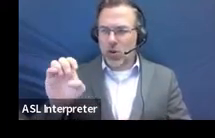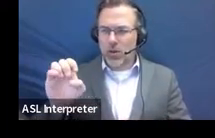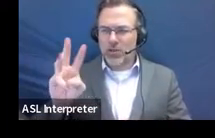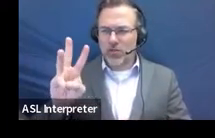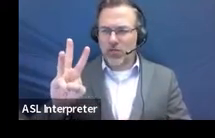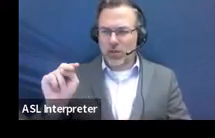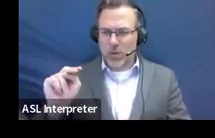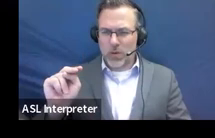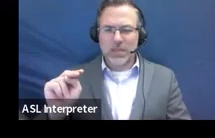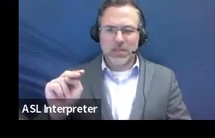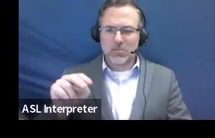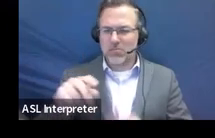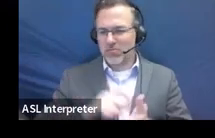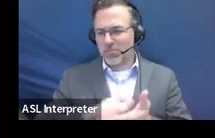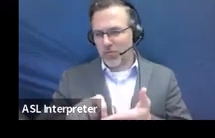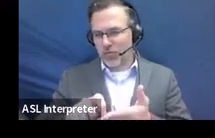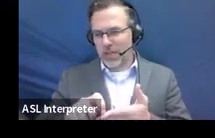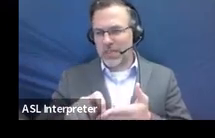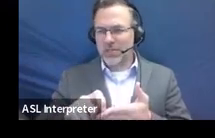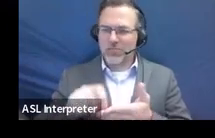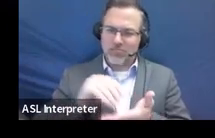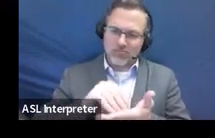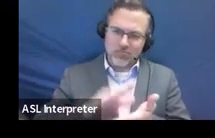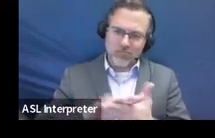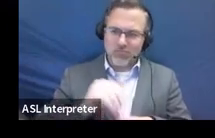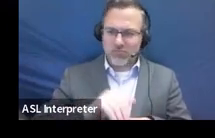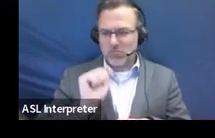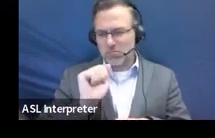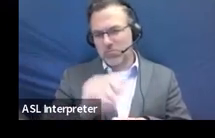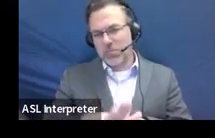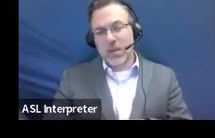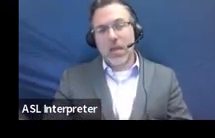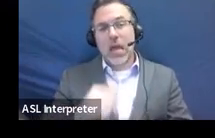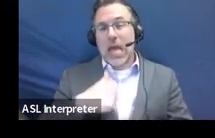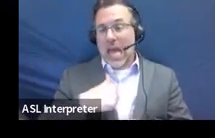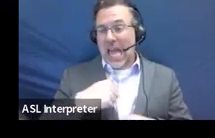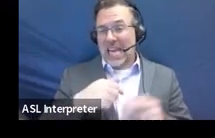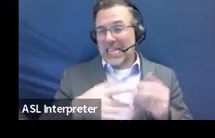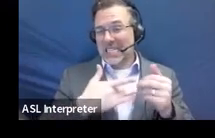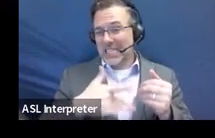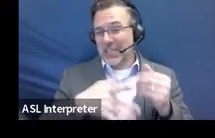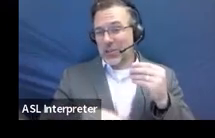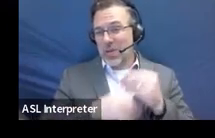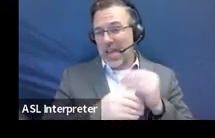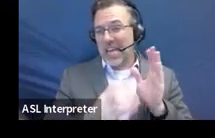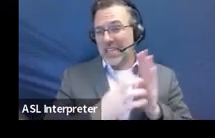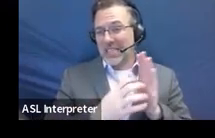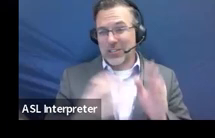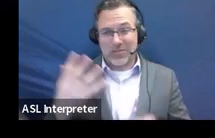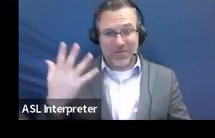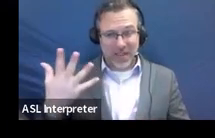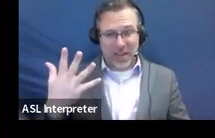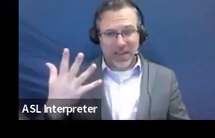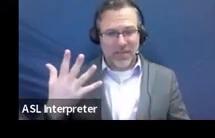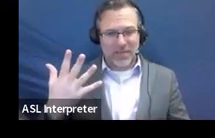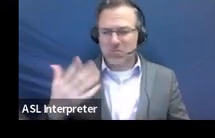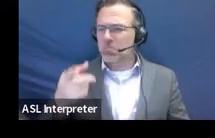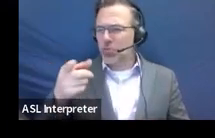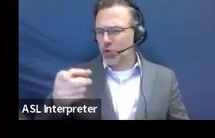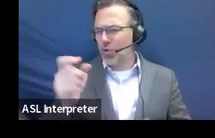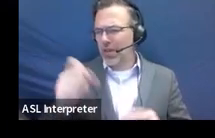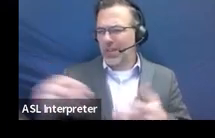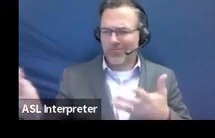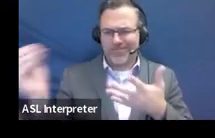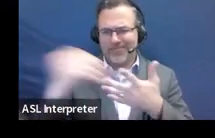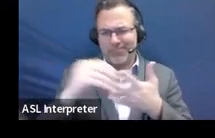So down below is just, I put it in section five of the written notice, you can put it wherever we will find it wherever it